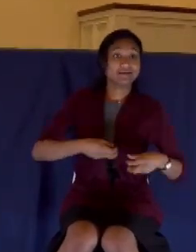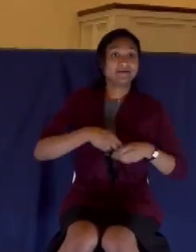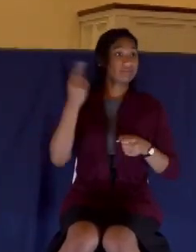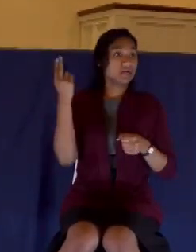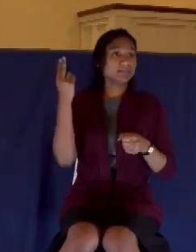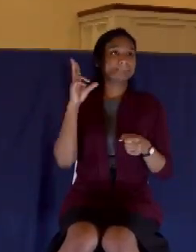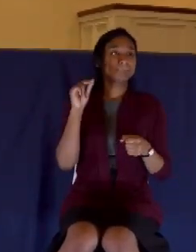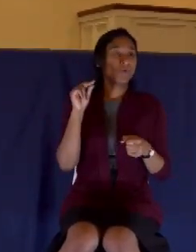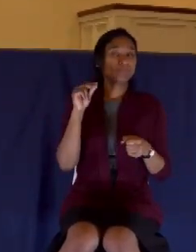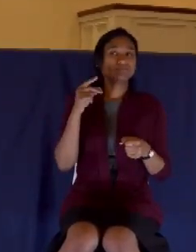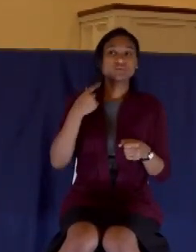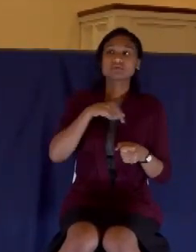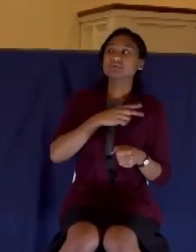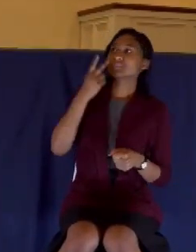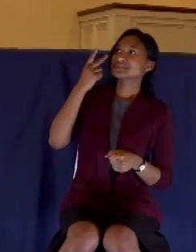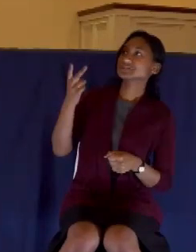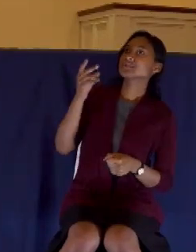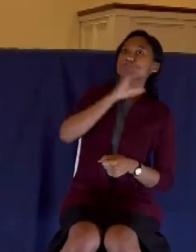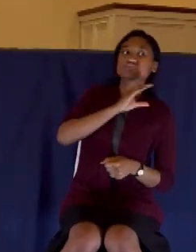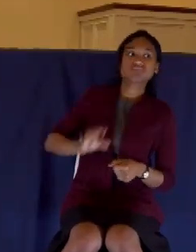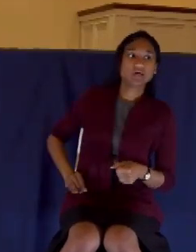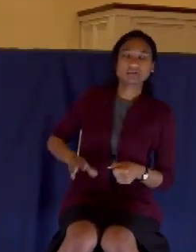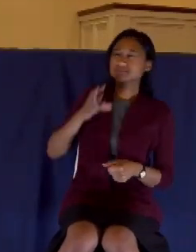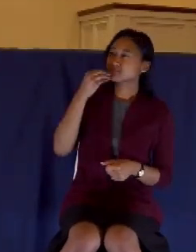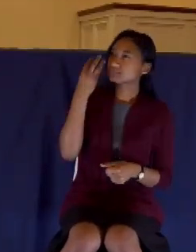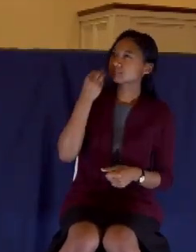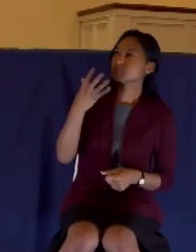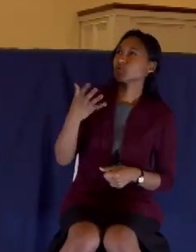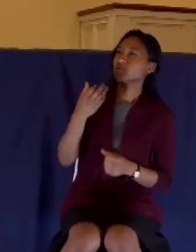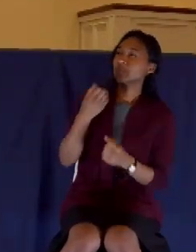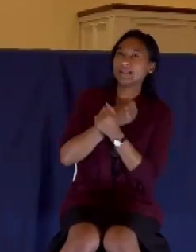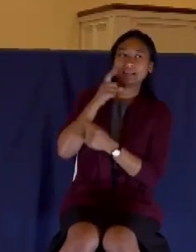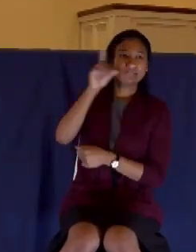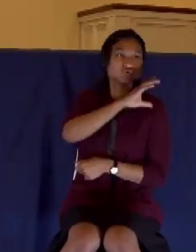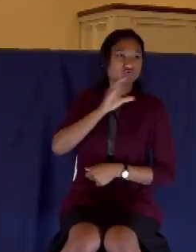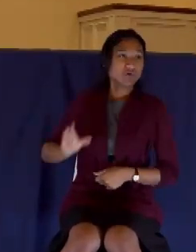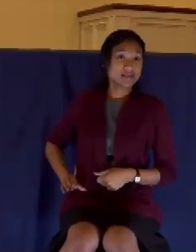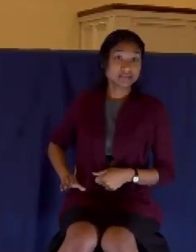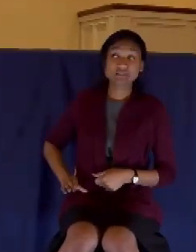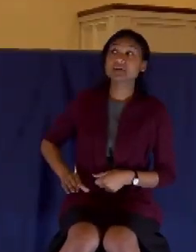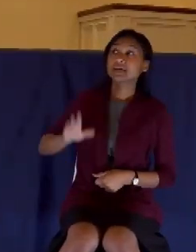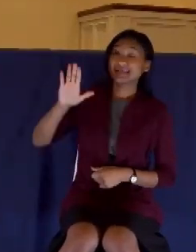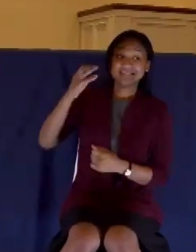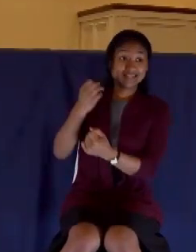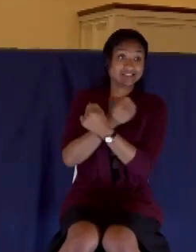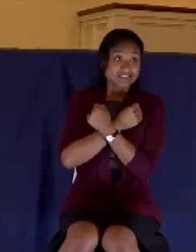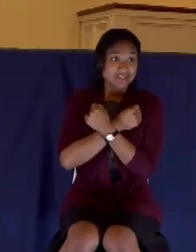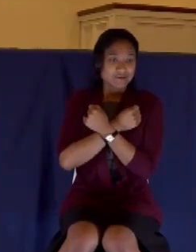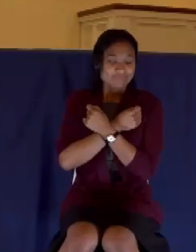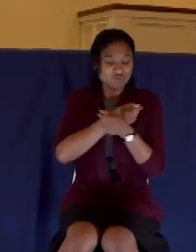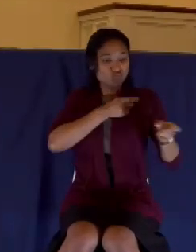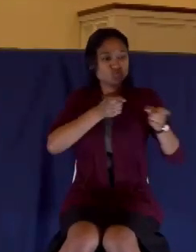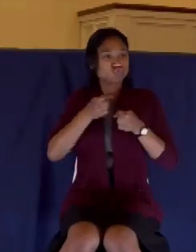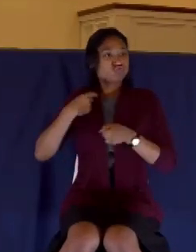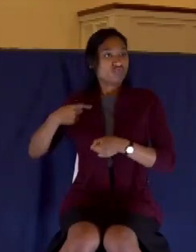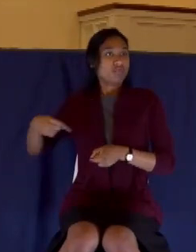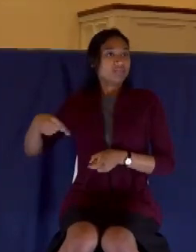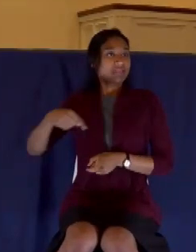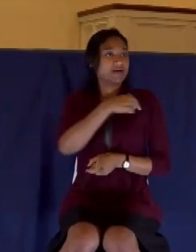And we love Christ. And the Bible says it's the love of Christ that constrains us, that controls us.